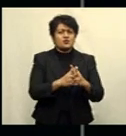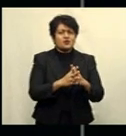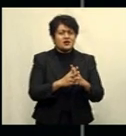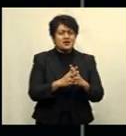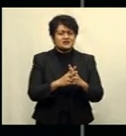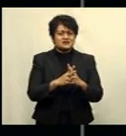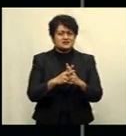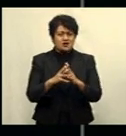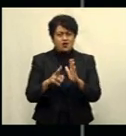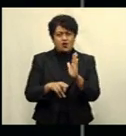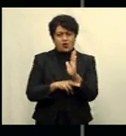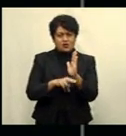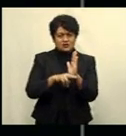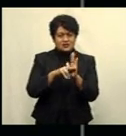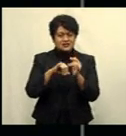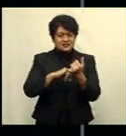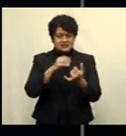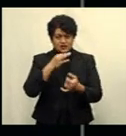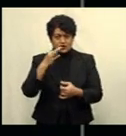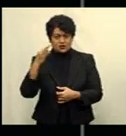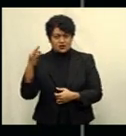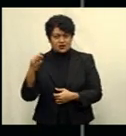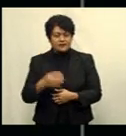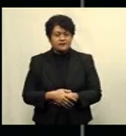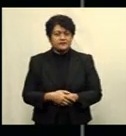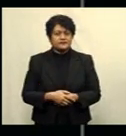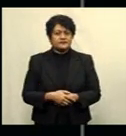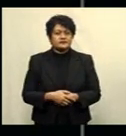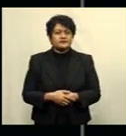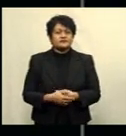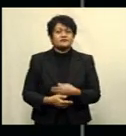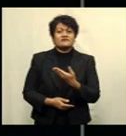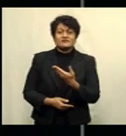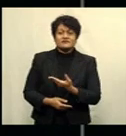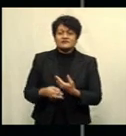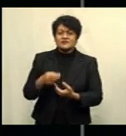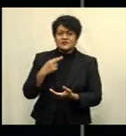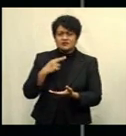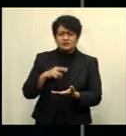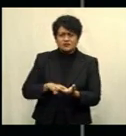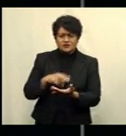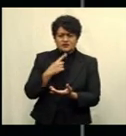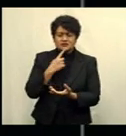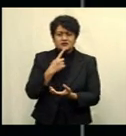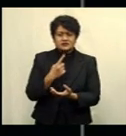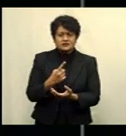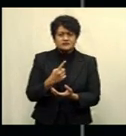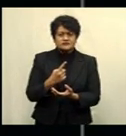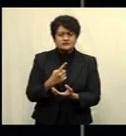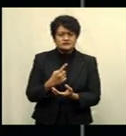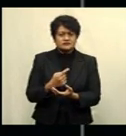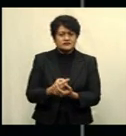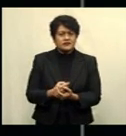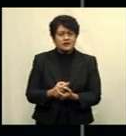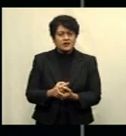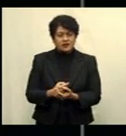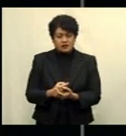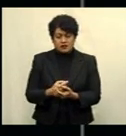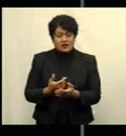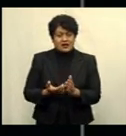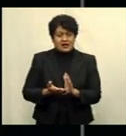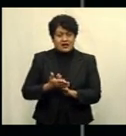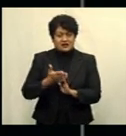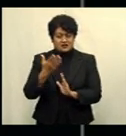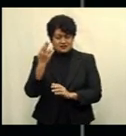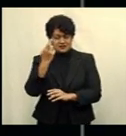Fiji Beach Resort in Singatoka. Josiah Nanronga reports surveillance is also high in both facilities to